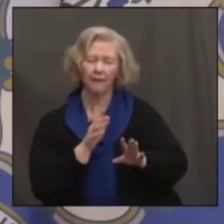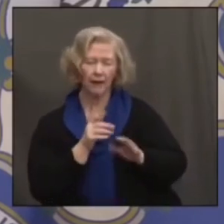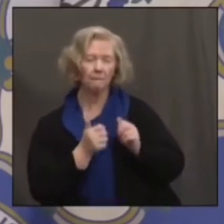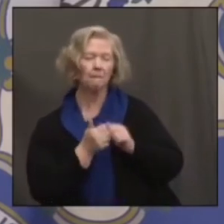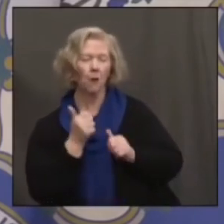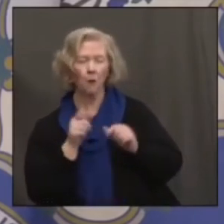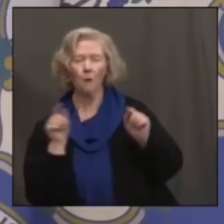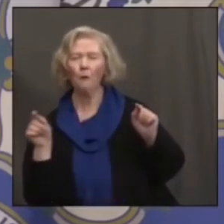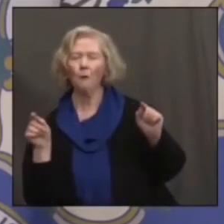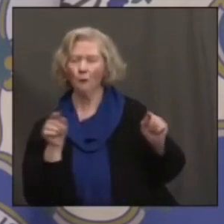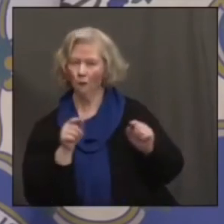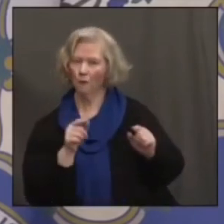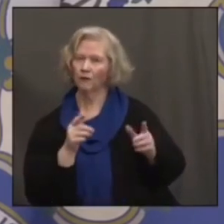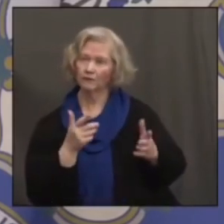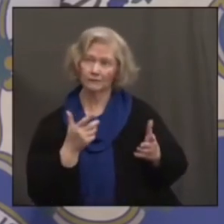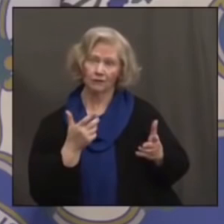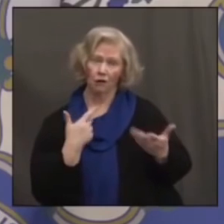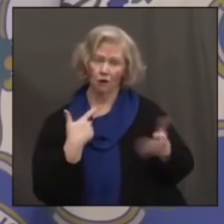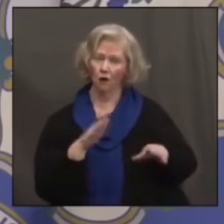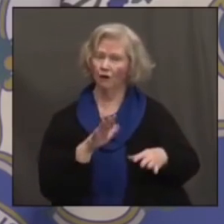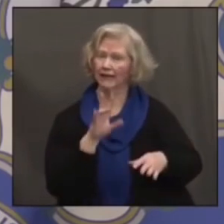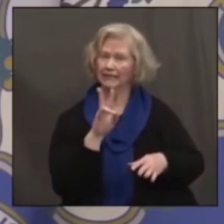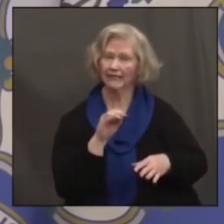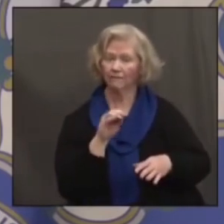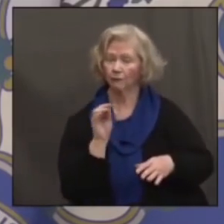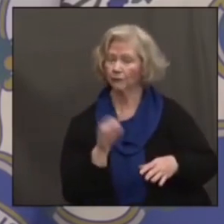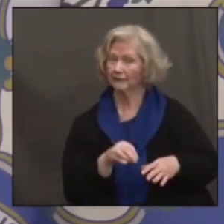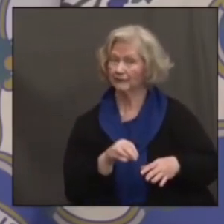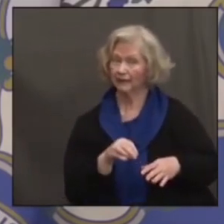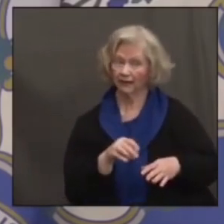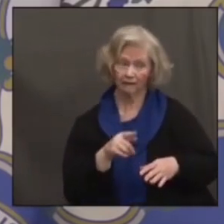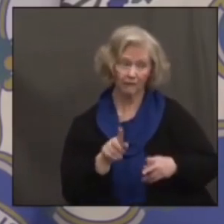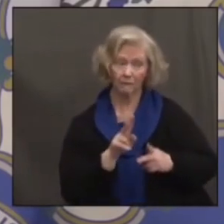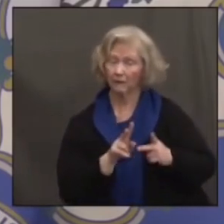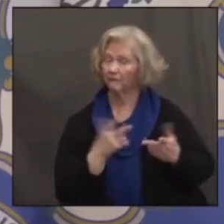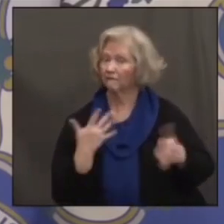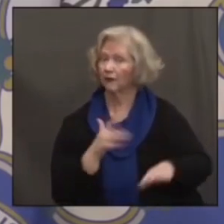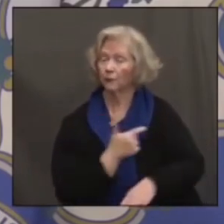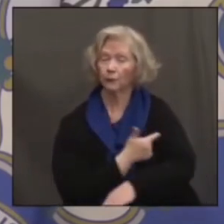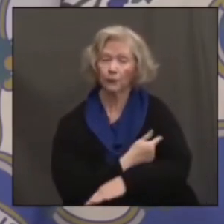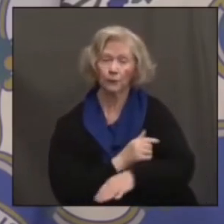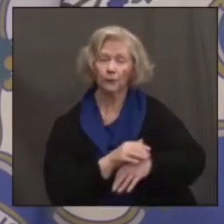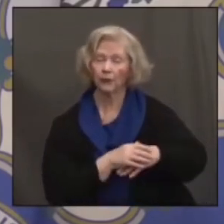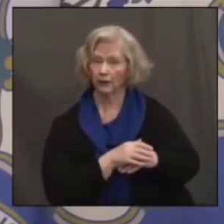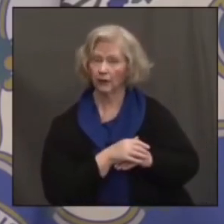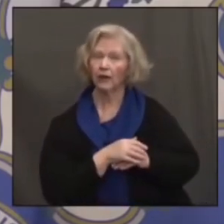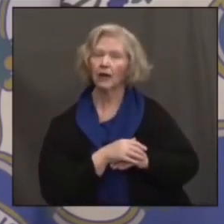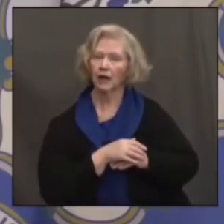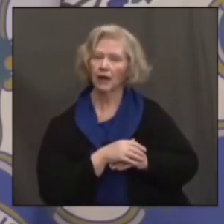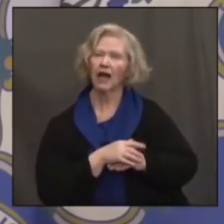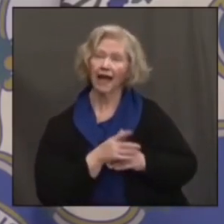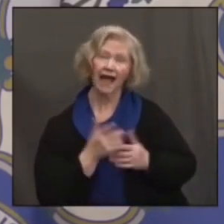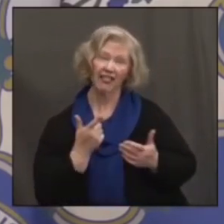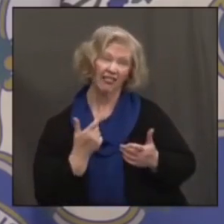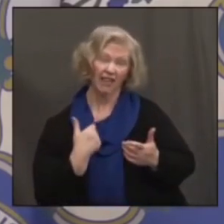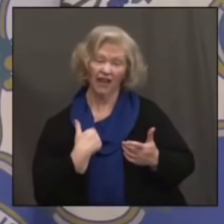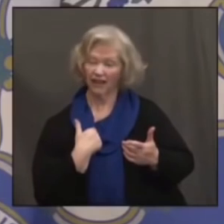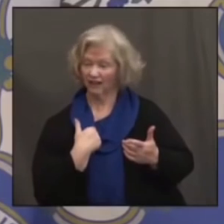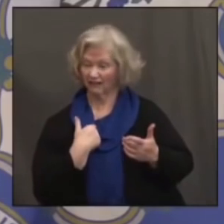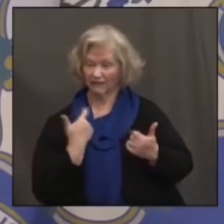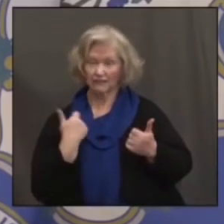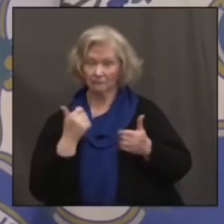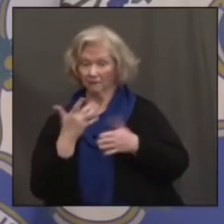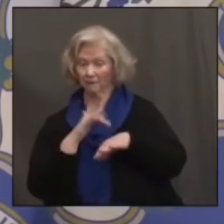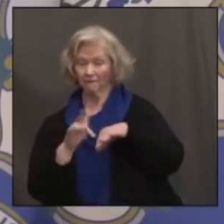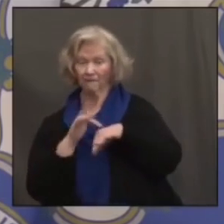other communities, we got a two thirds, 70 percent of that age group vaccinated. And there were openings as early as this morning for